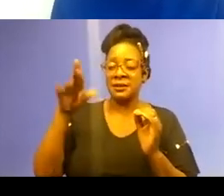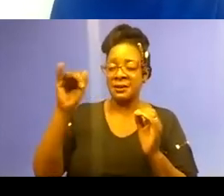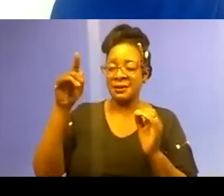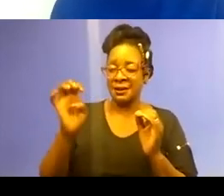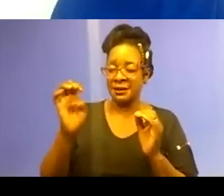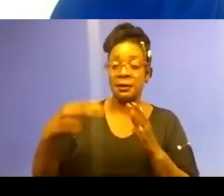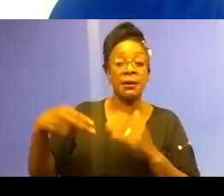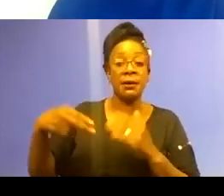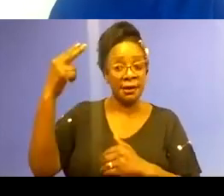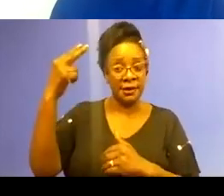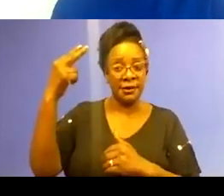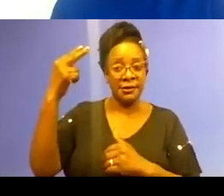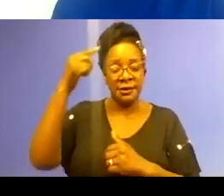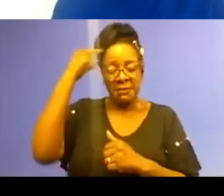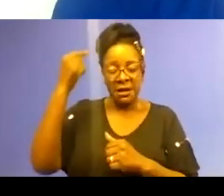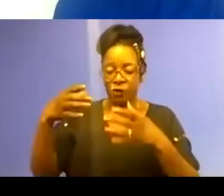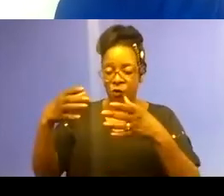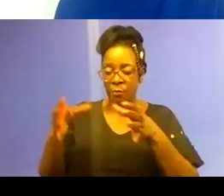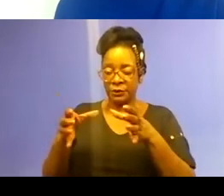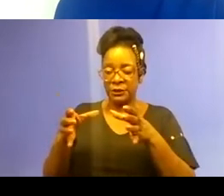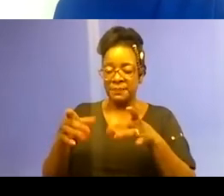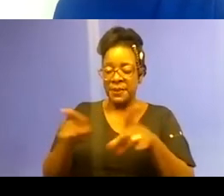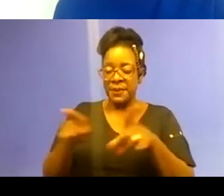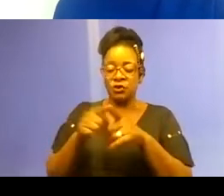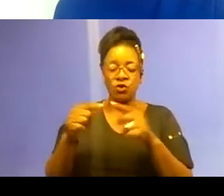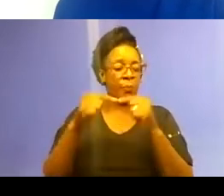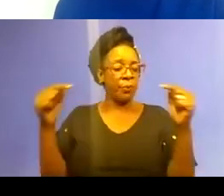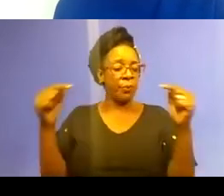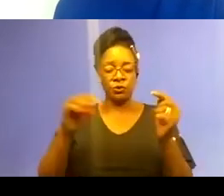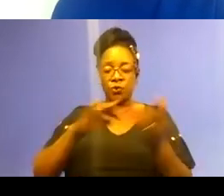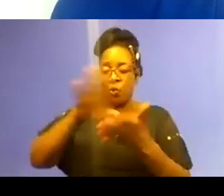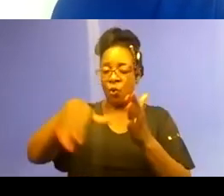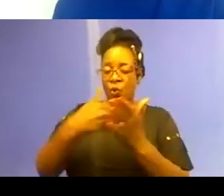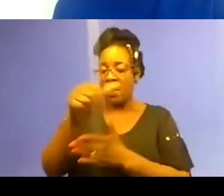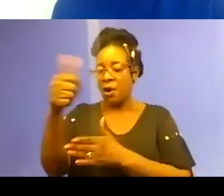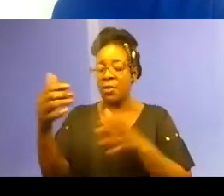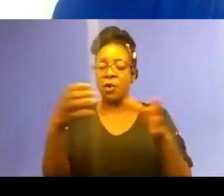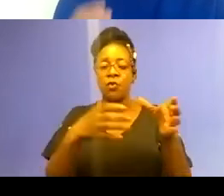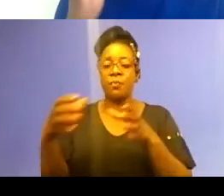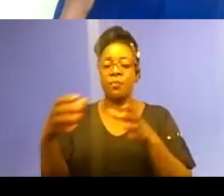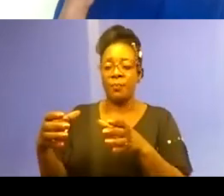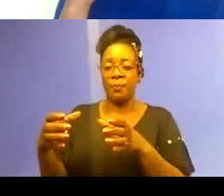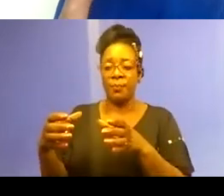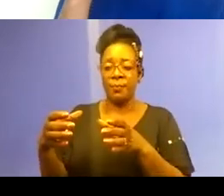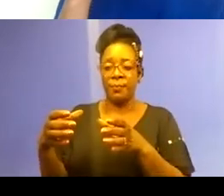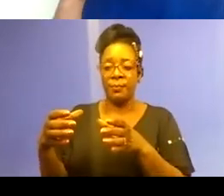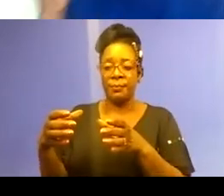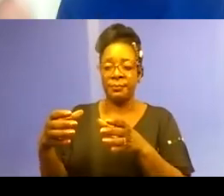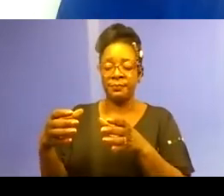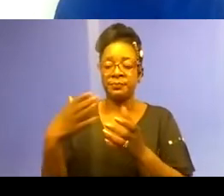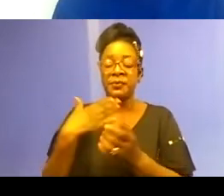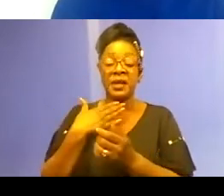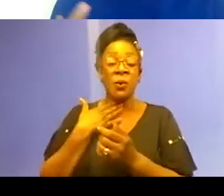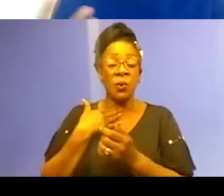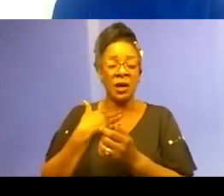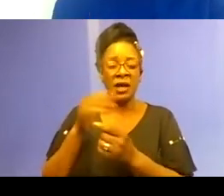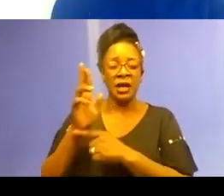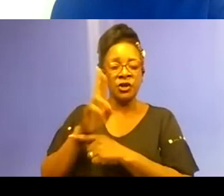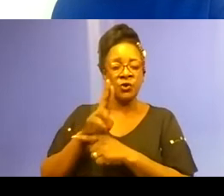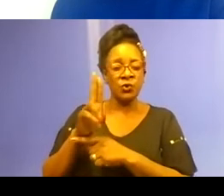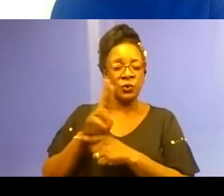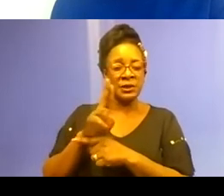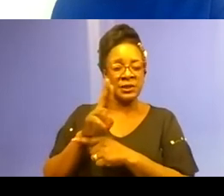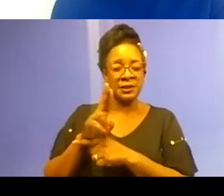communities as opposed to all other racial groups. So I wanted to use this as an